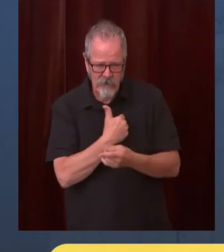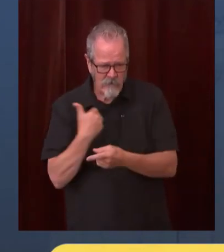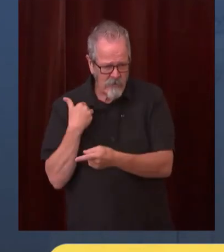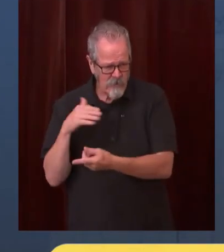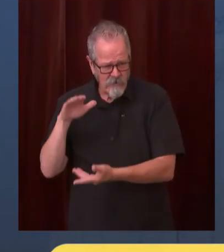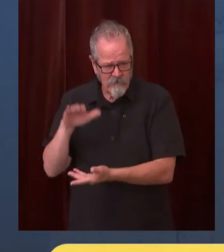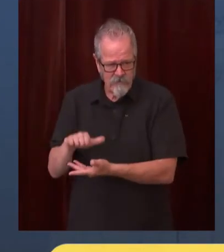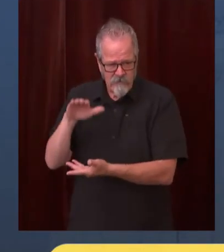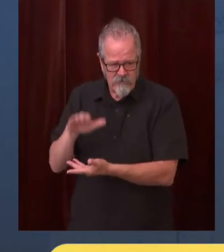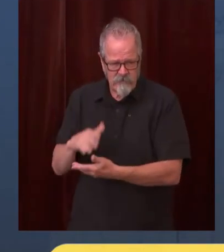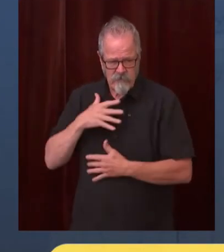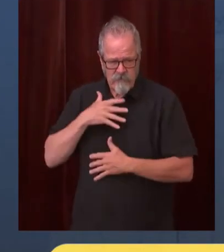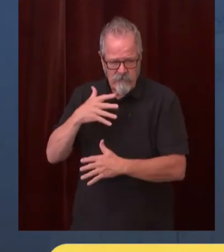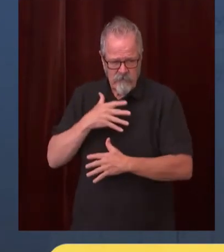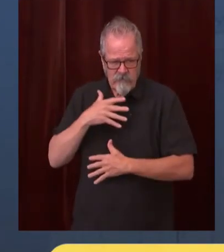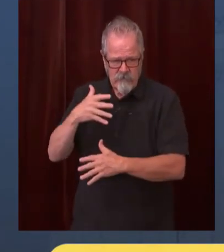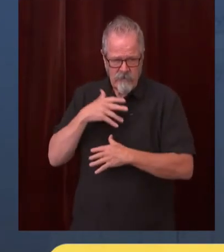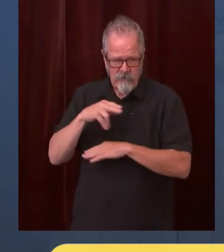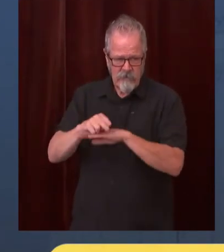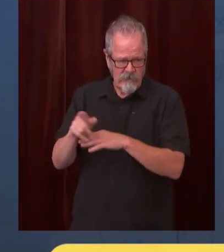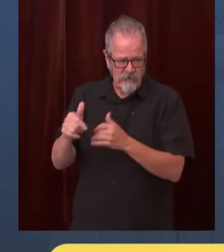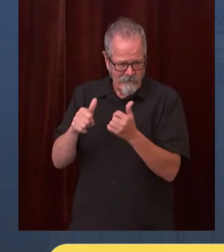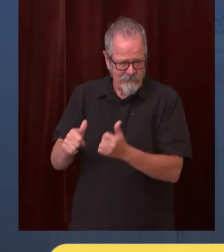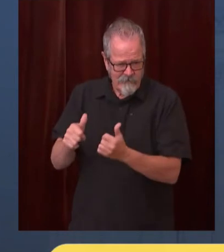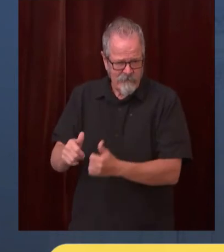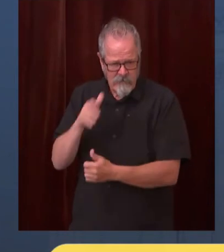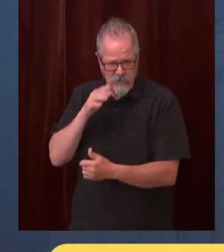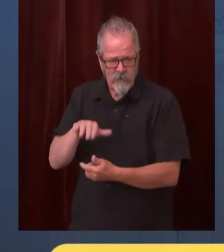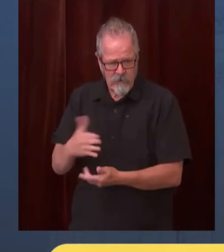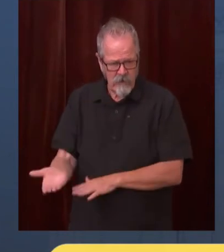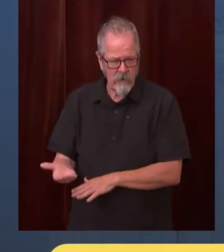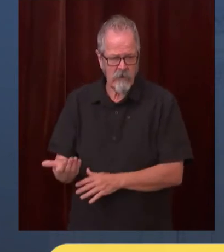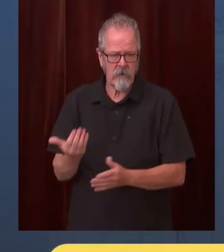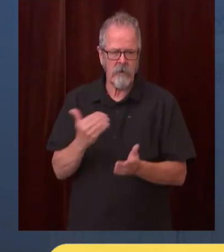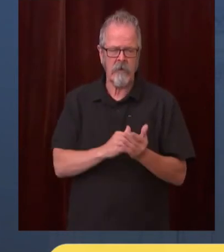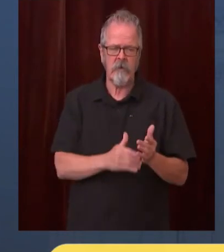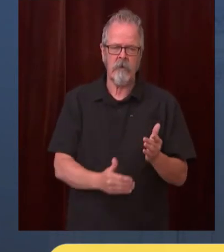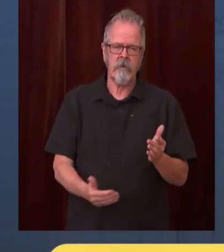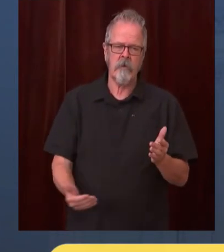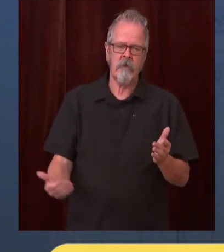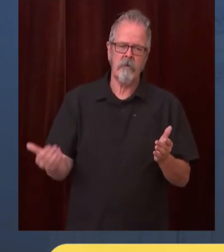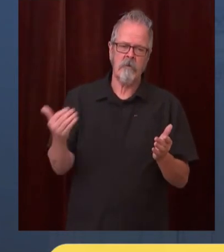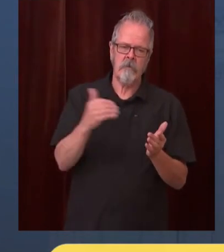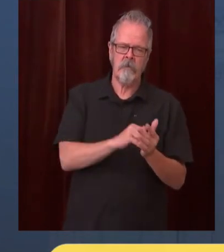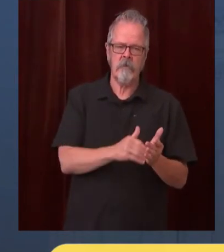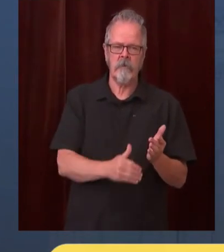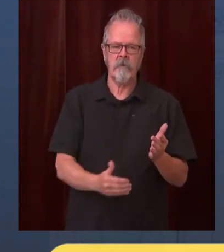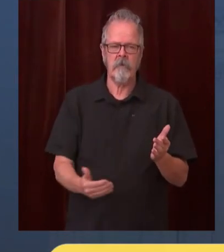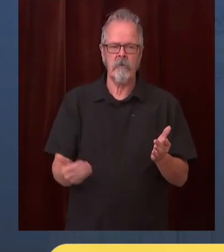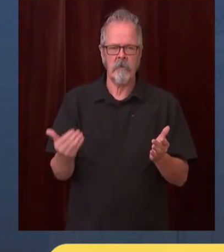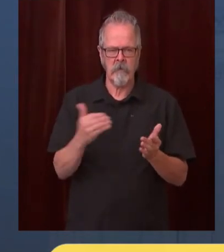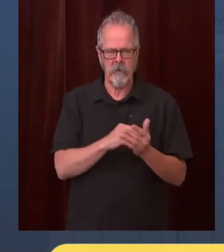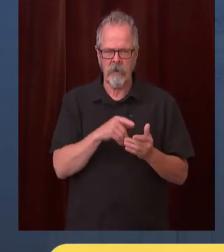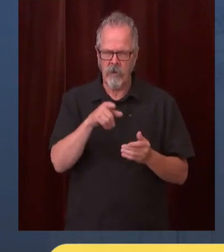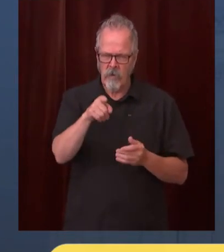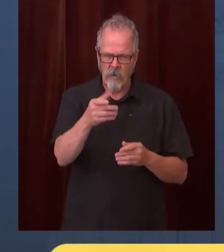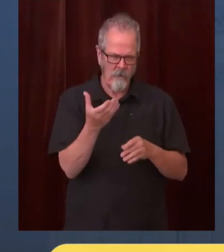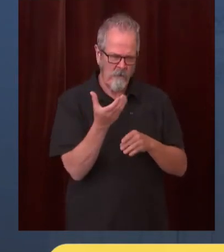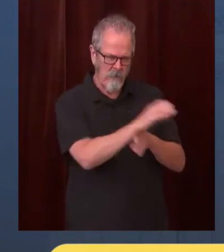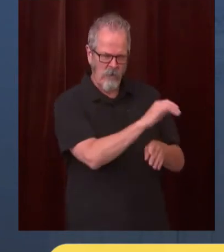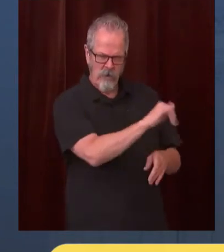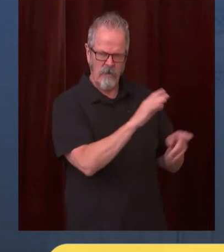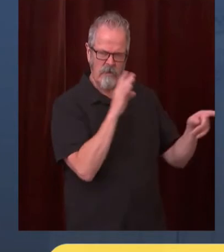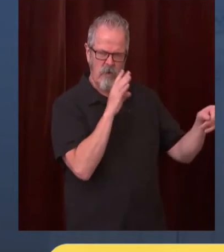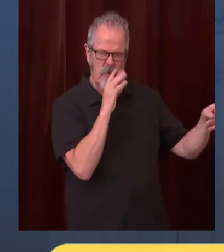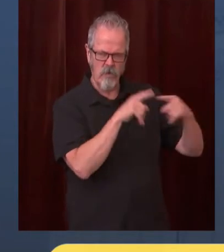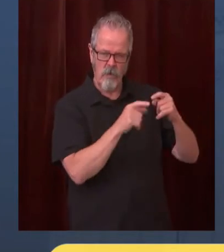responsibility and we are asking more people and we need more people to step up to the plate and i have to tell